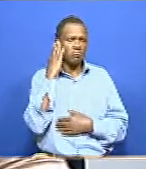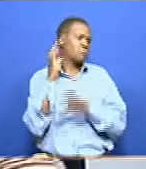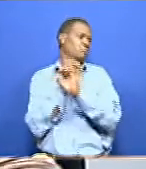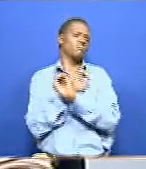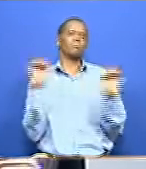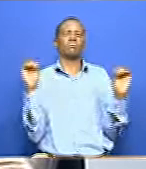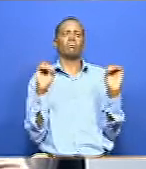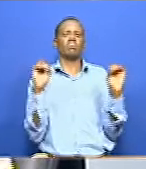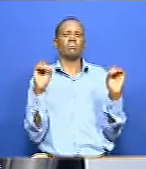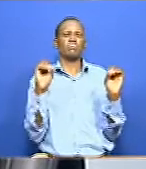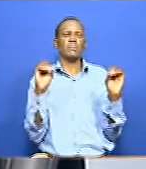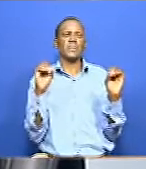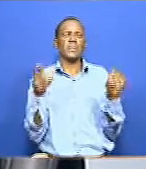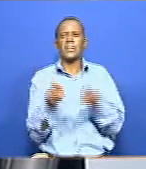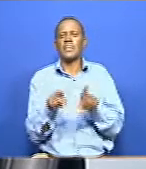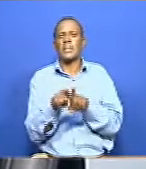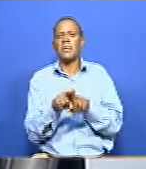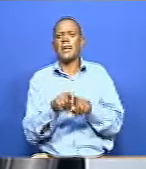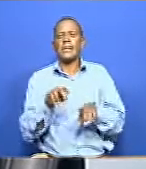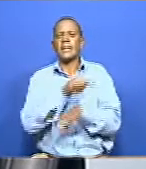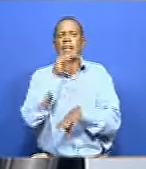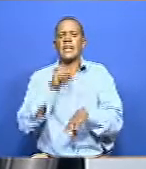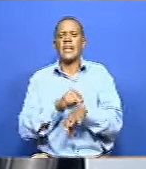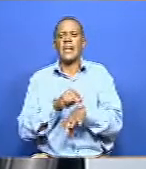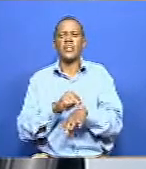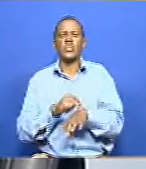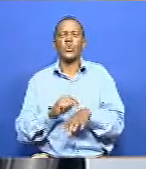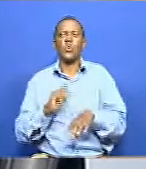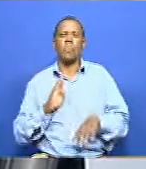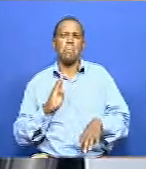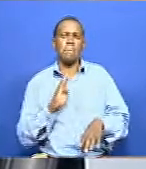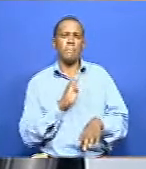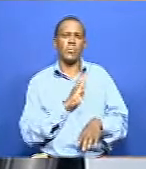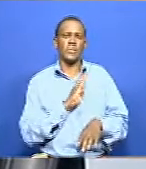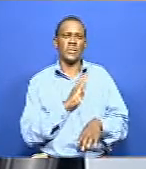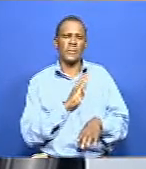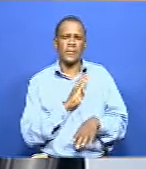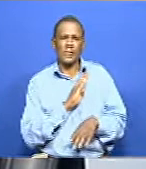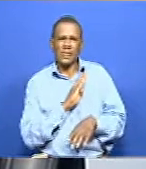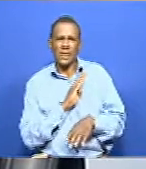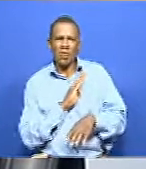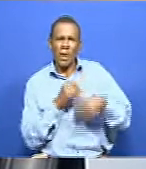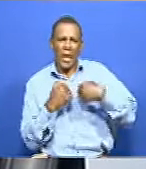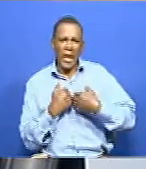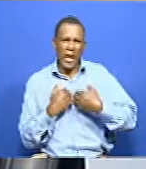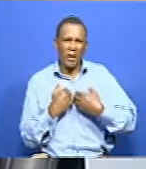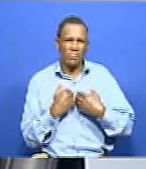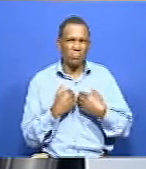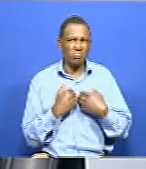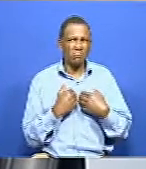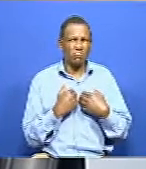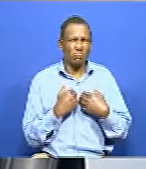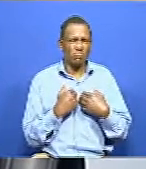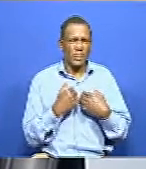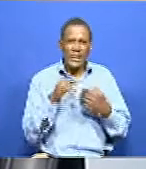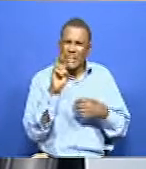We talk about national bodies for disability. Do we have, you know, a number that you can really say, this is a very